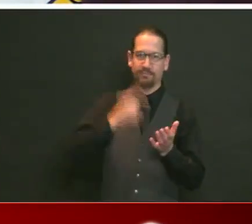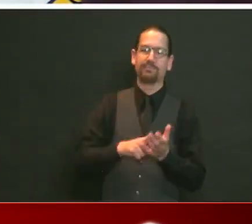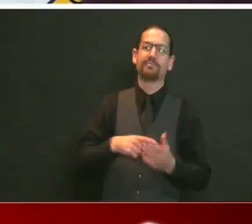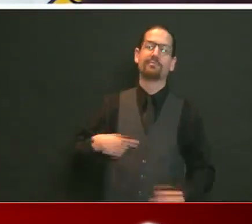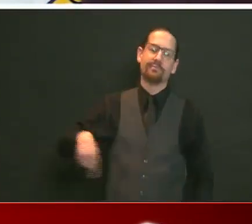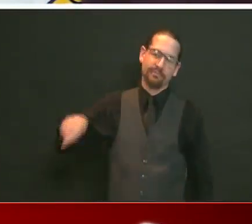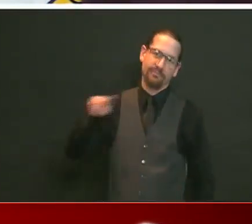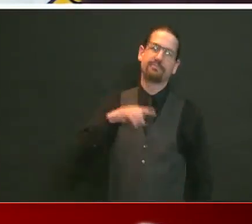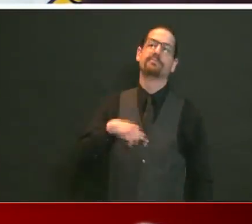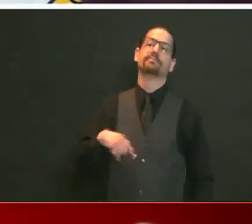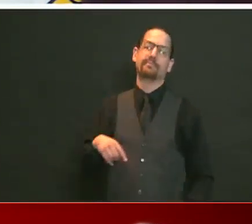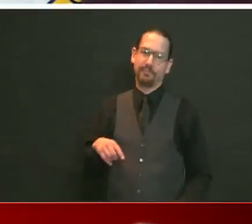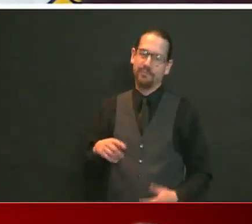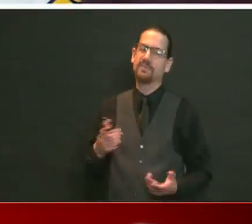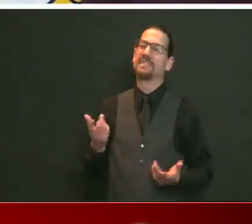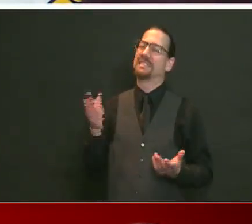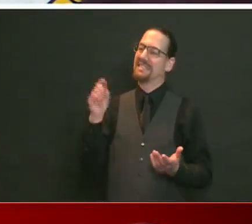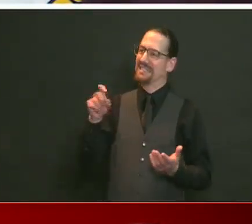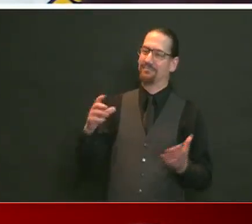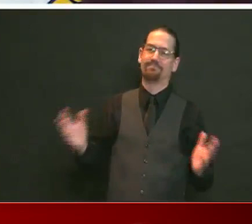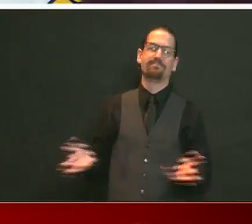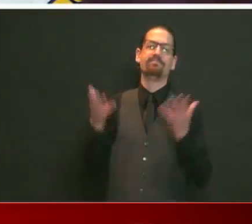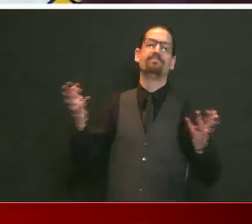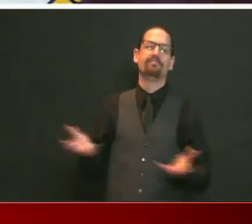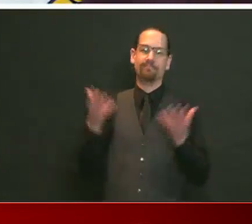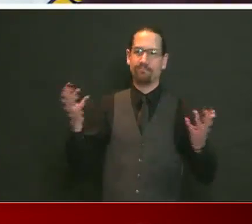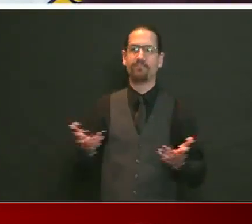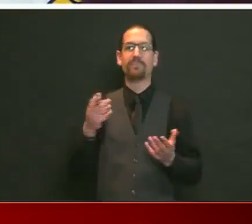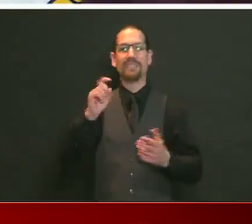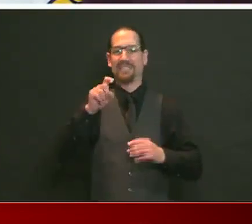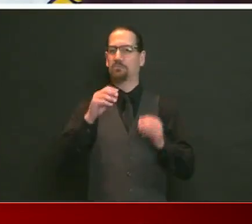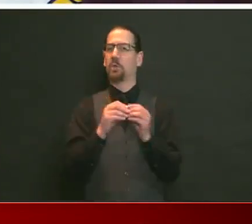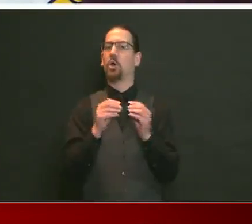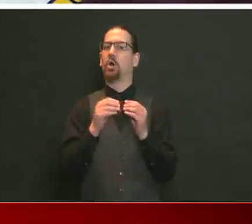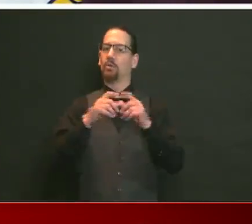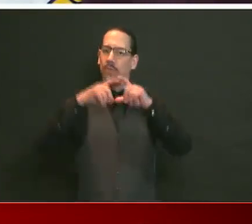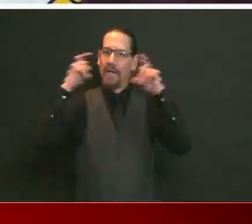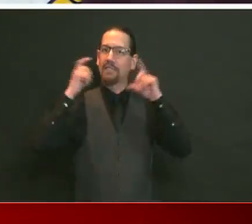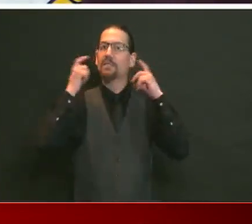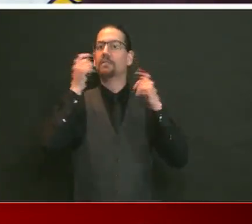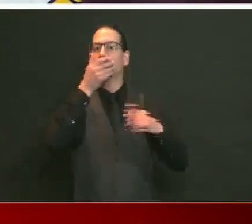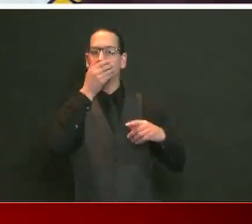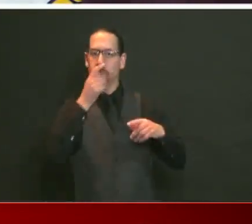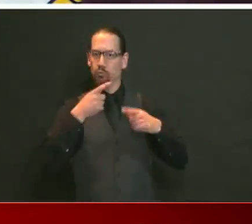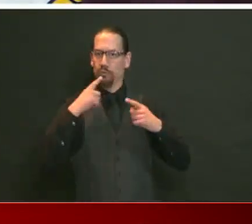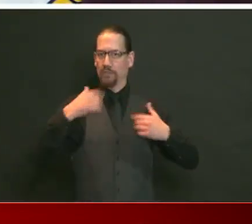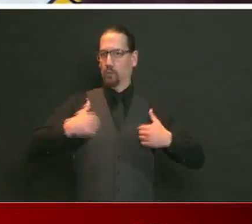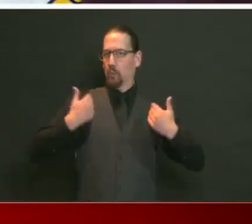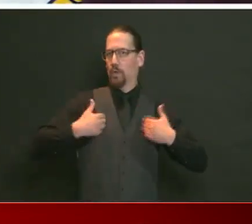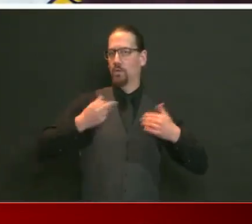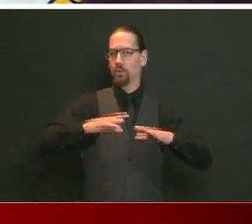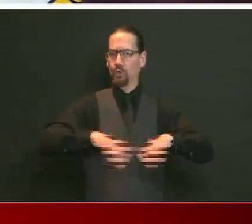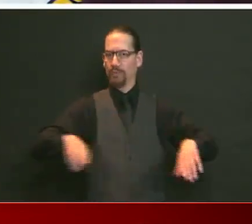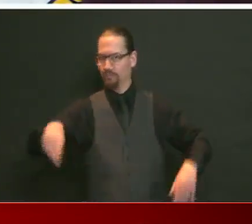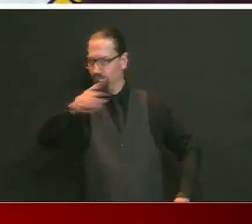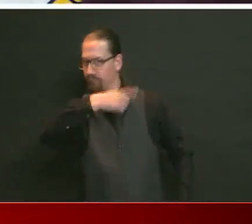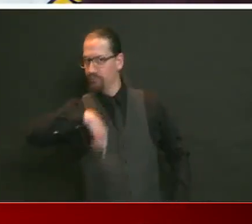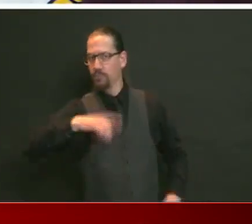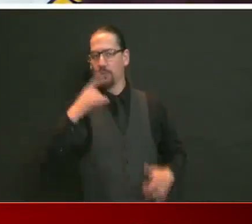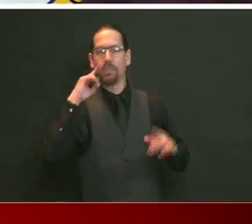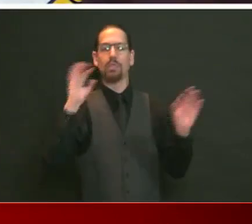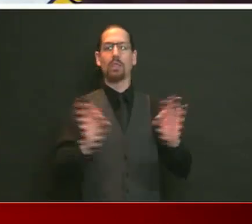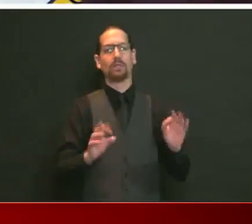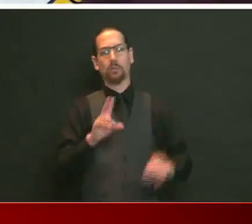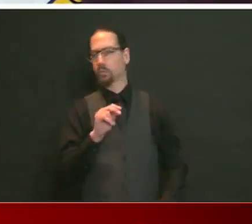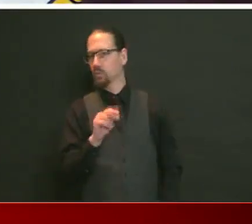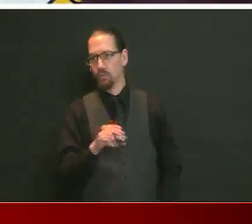response from us going forward is going to be more pinpointed, like we're seeing with communities now, you know, in Central Falls